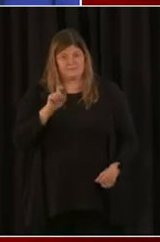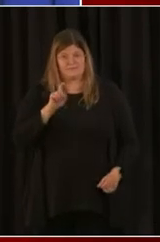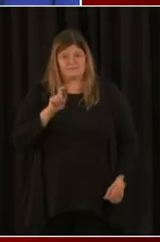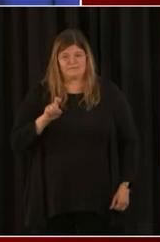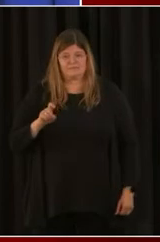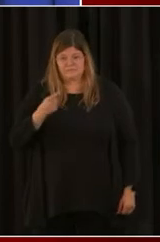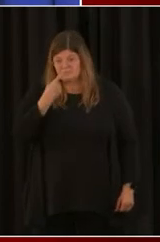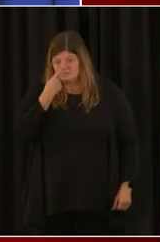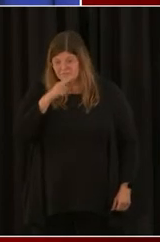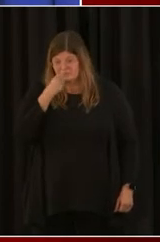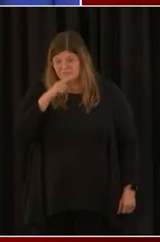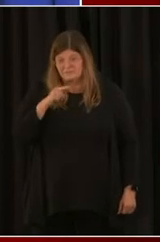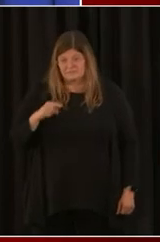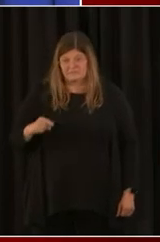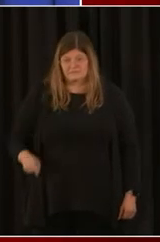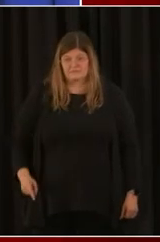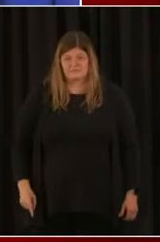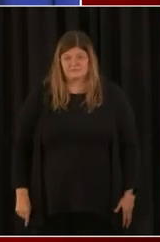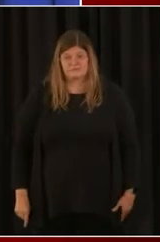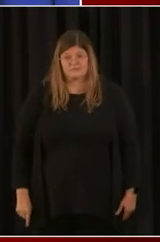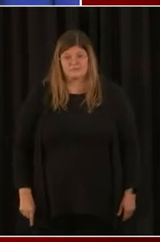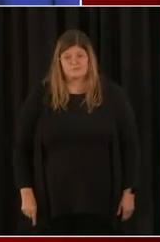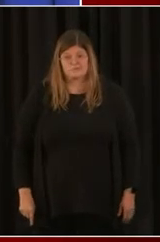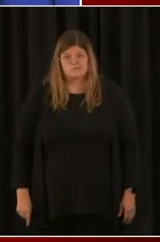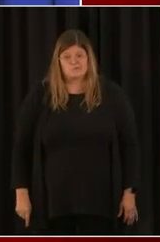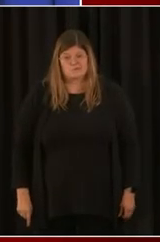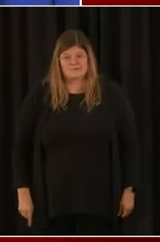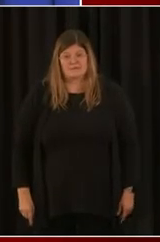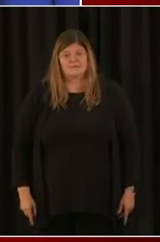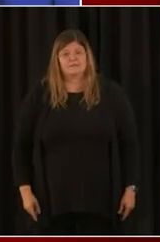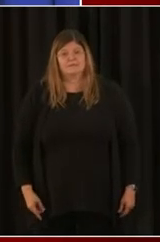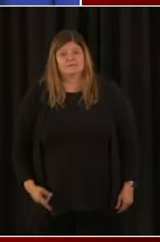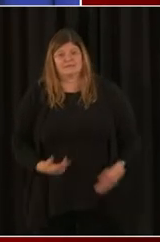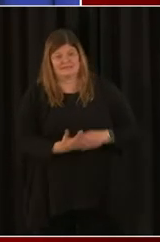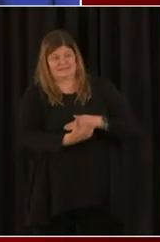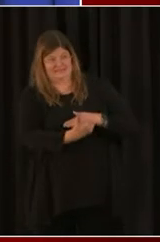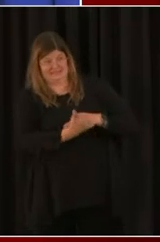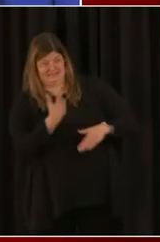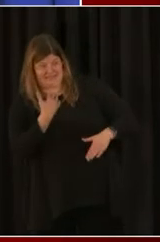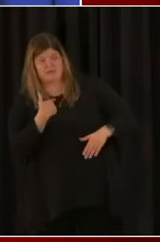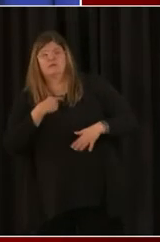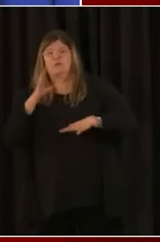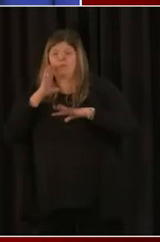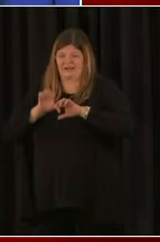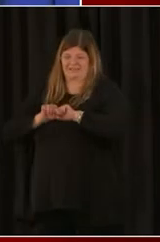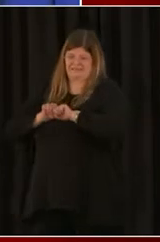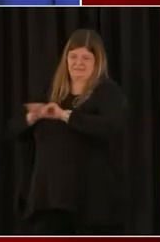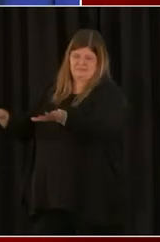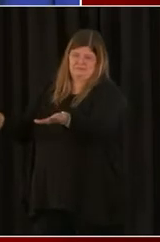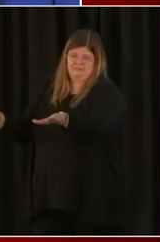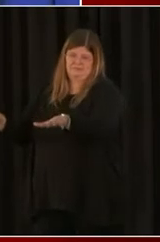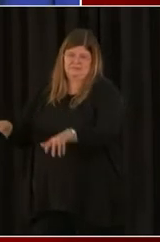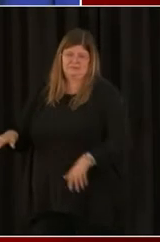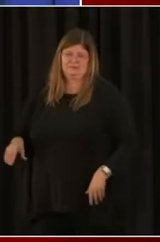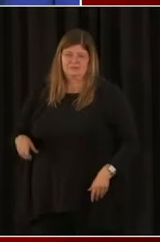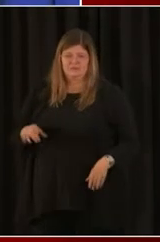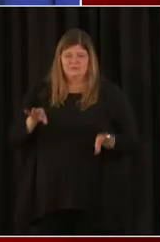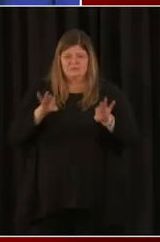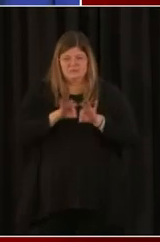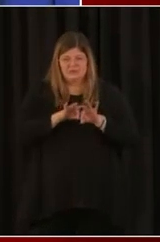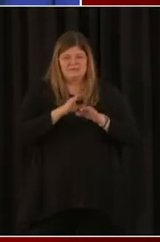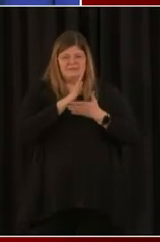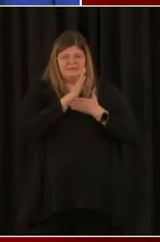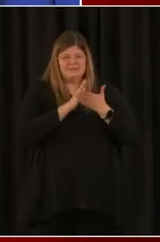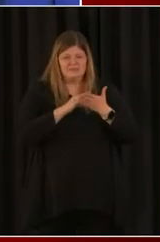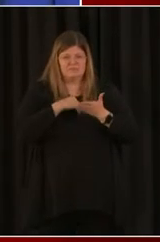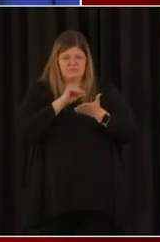make sure that DemPed has that and we can share that? Because I know you alluded to some of the documents you need, but the list is a little